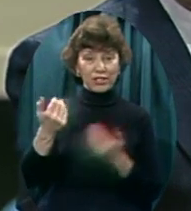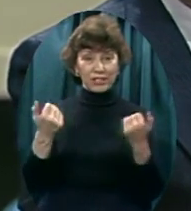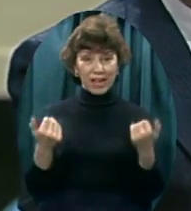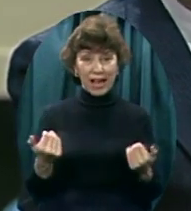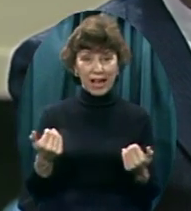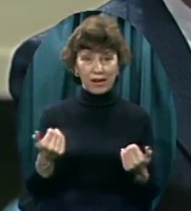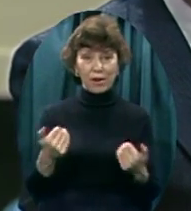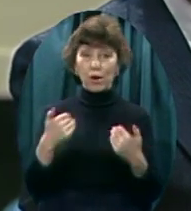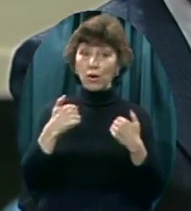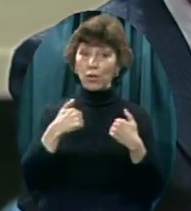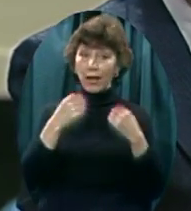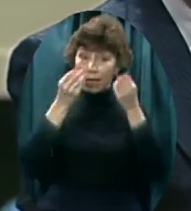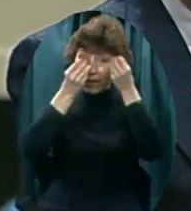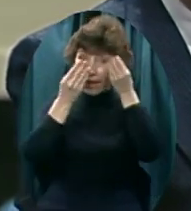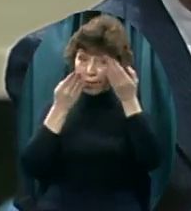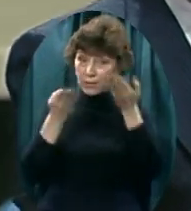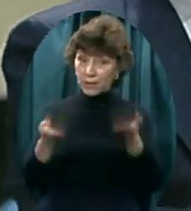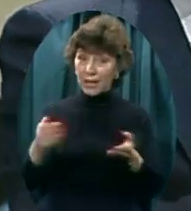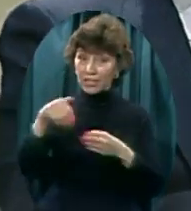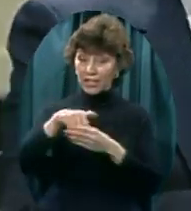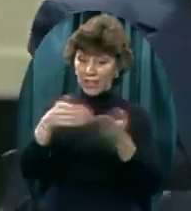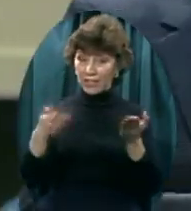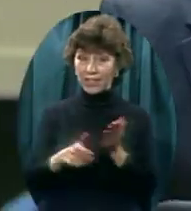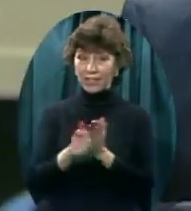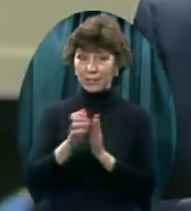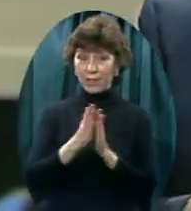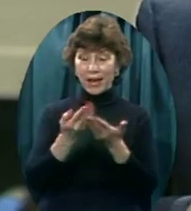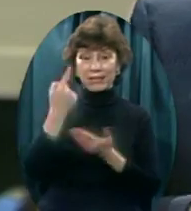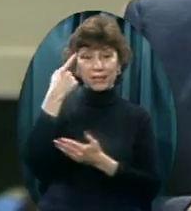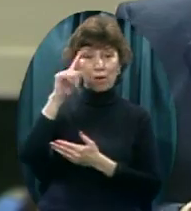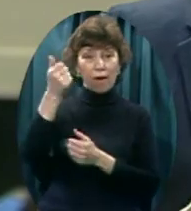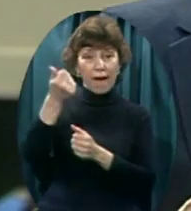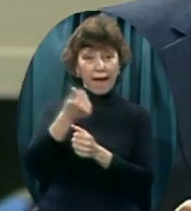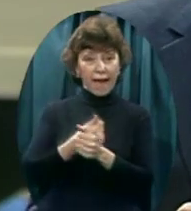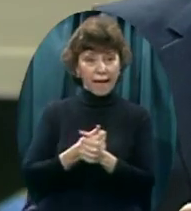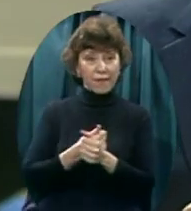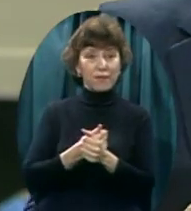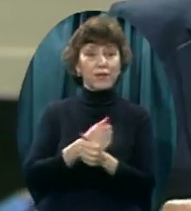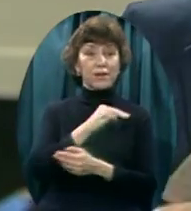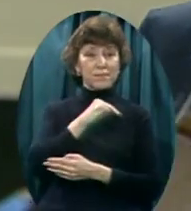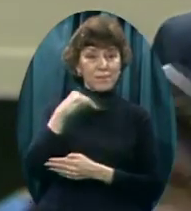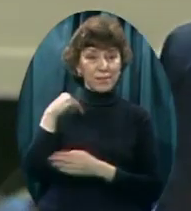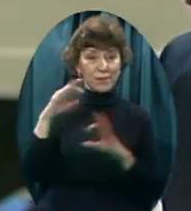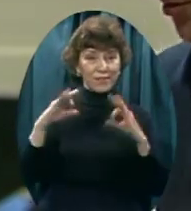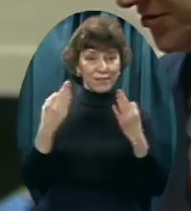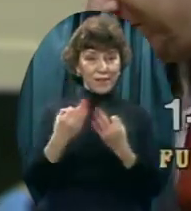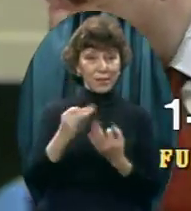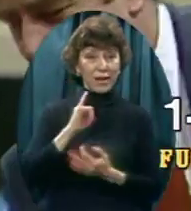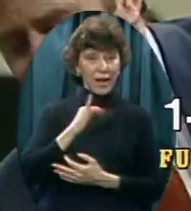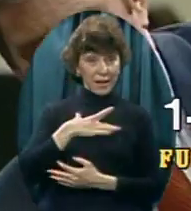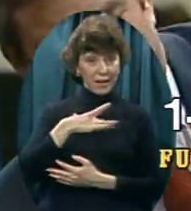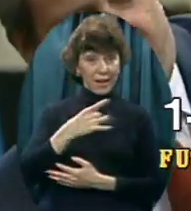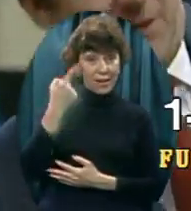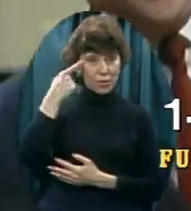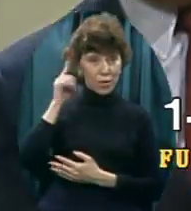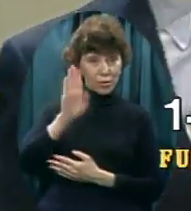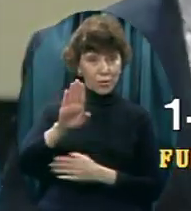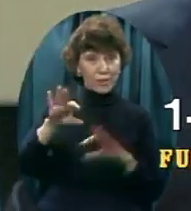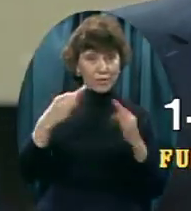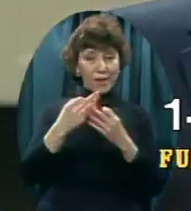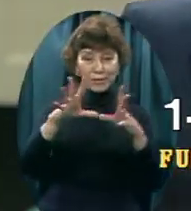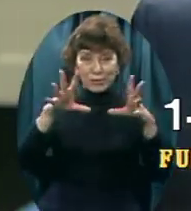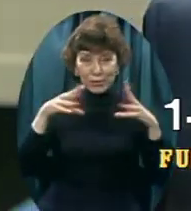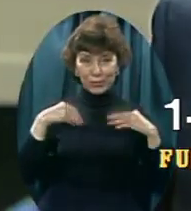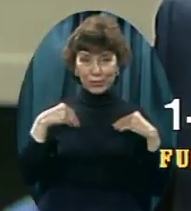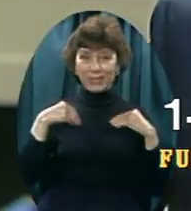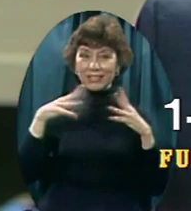every member of the family. And I would like for every Christian family in America to get this magazine on a monthly basis. It's available at half